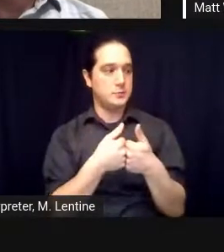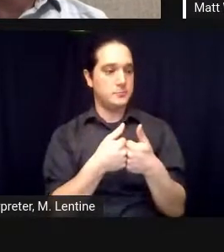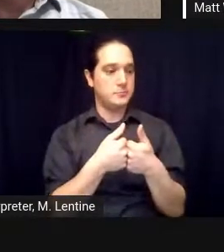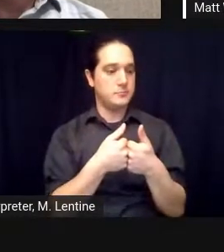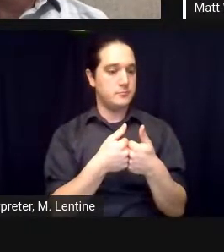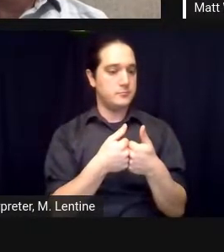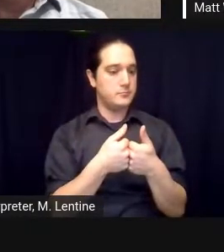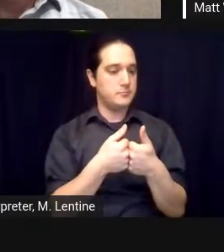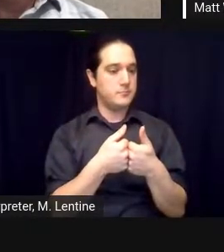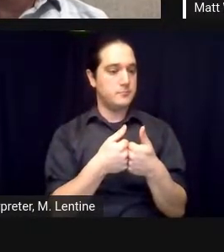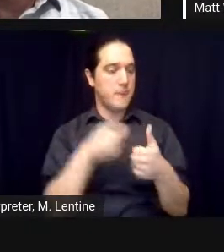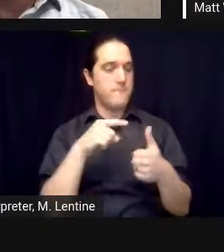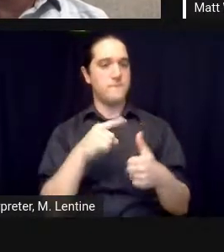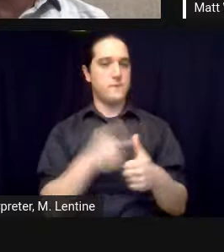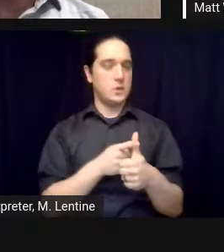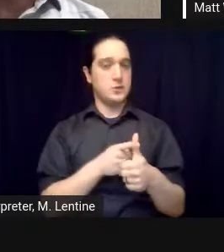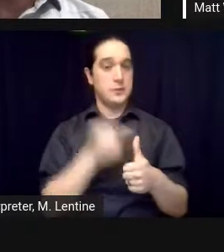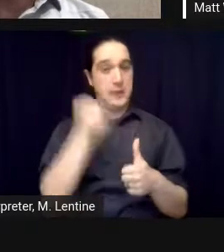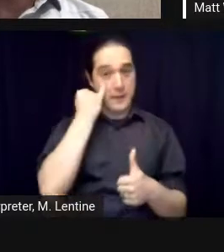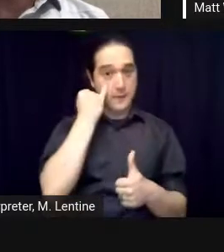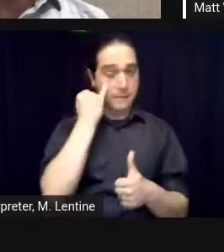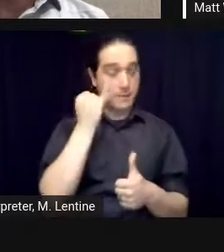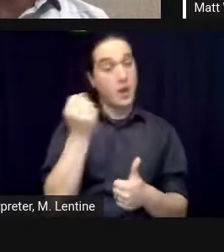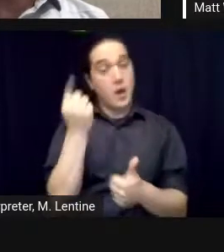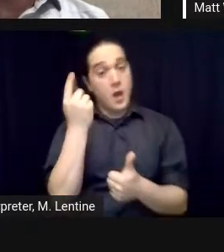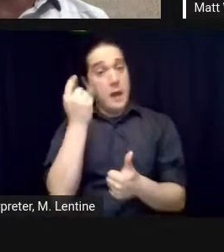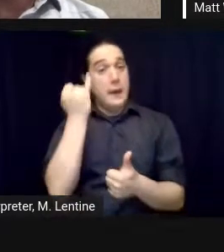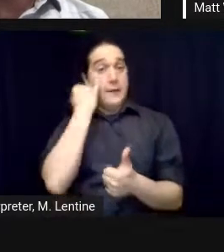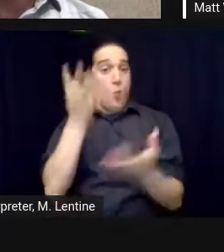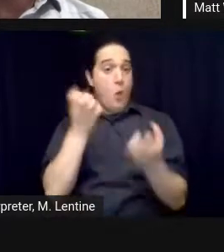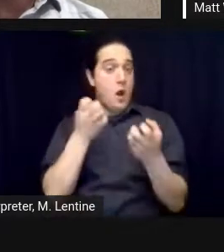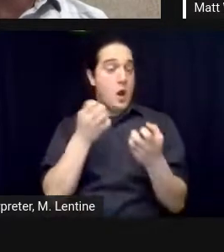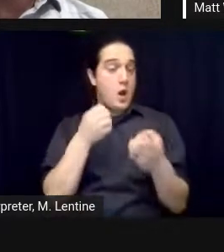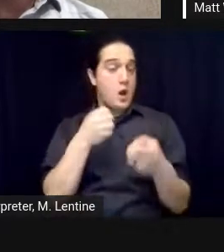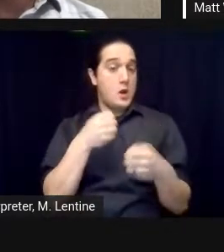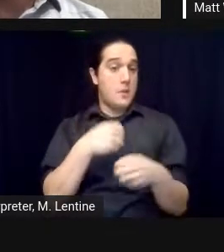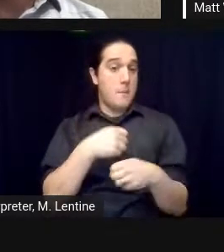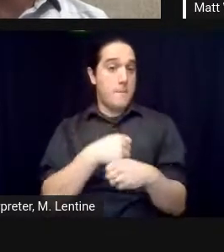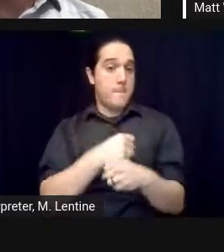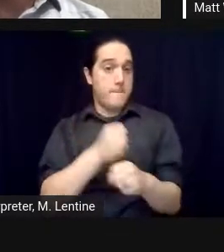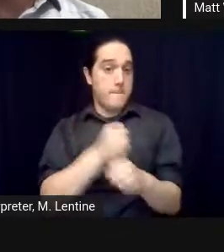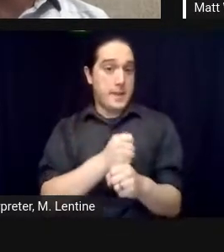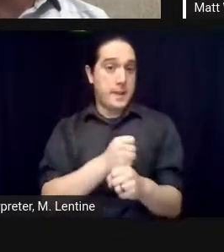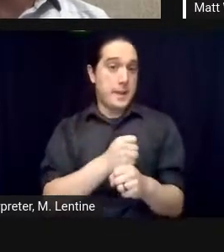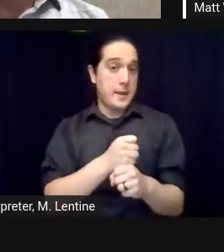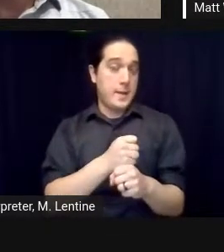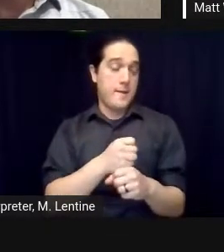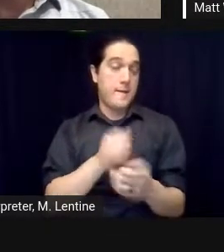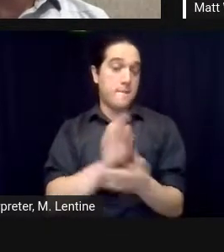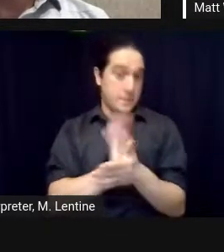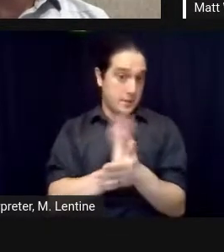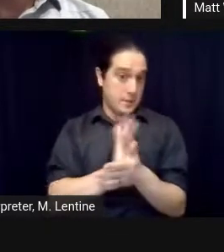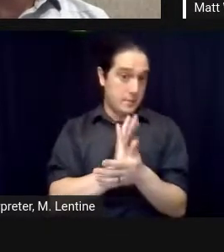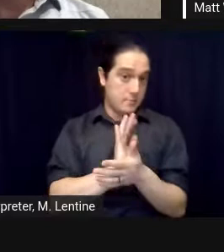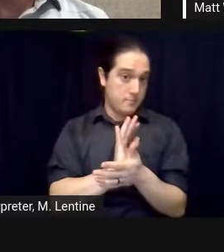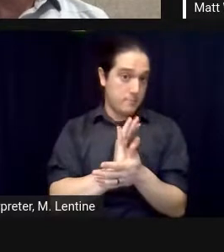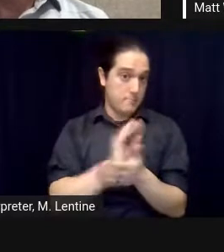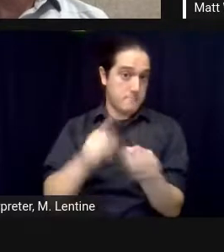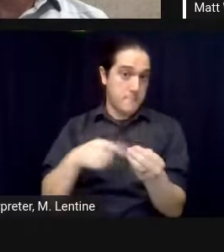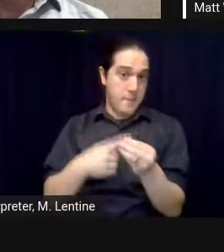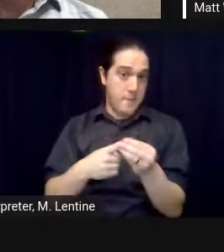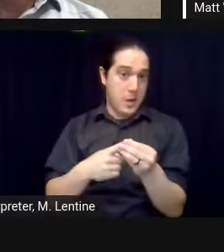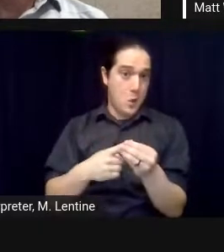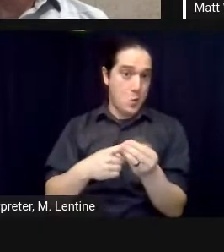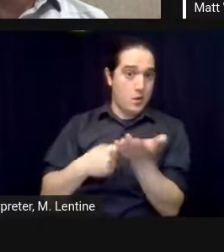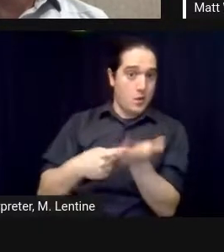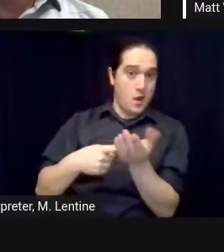you know given that what had happened in this story and how much time had gone by obviously you know we it took us